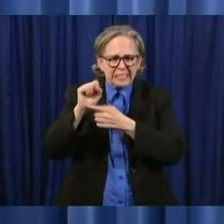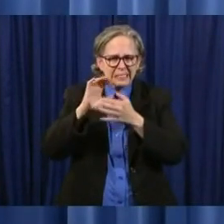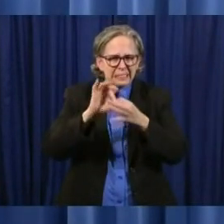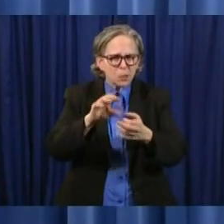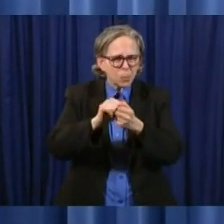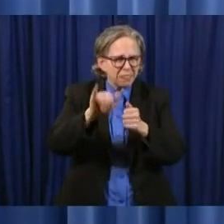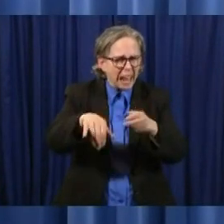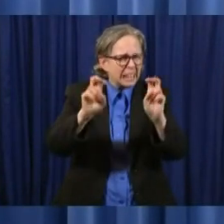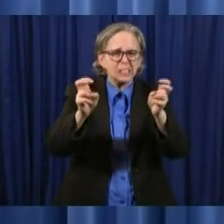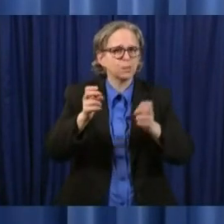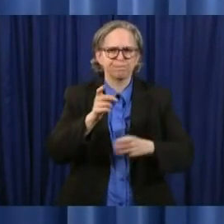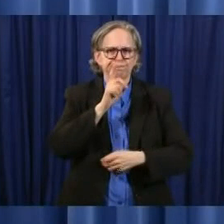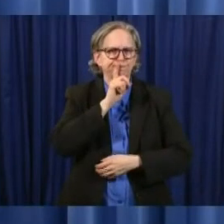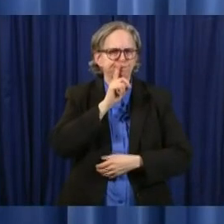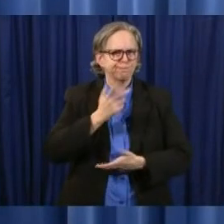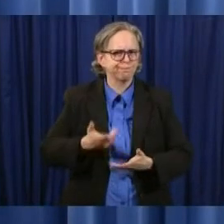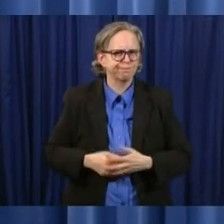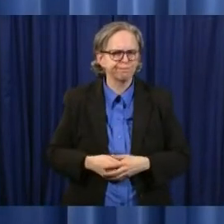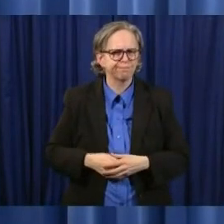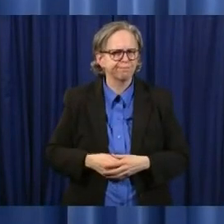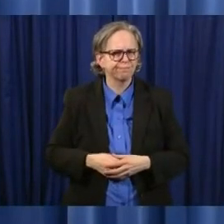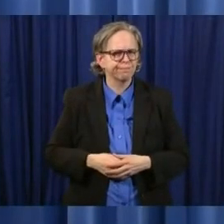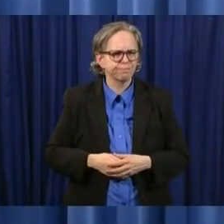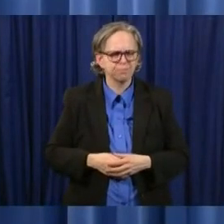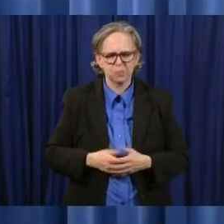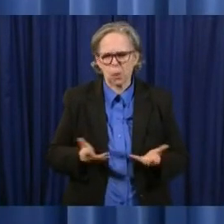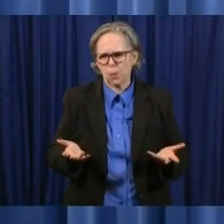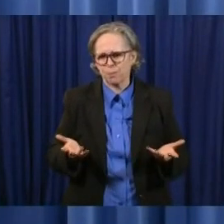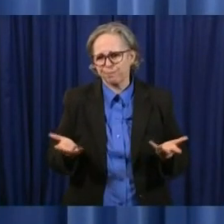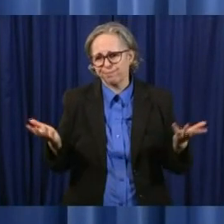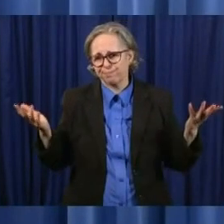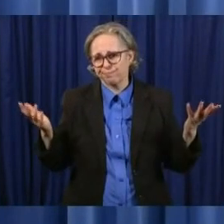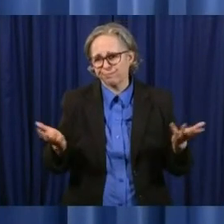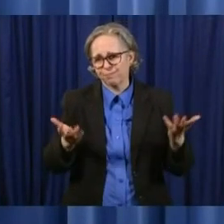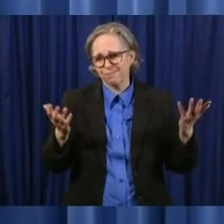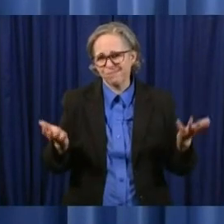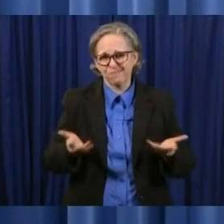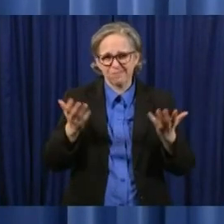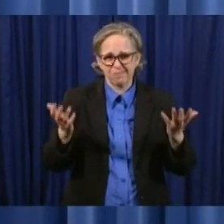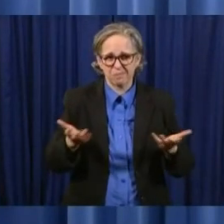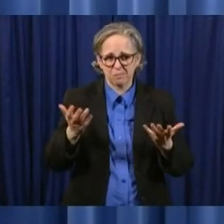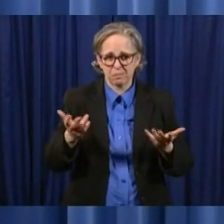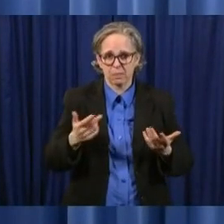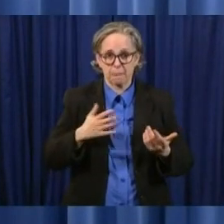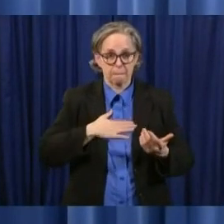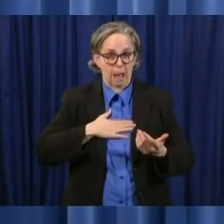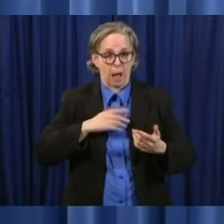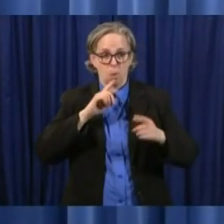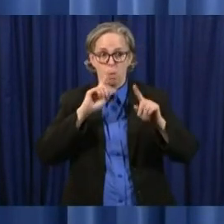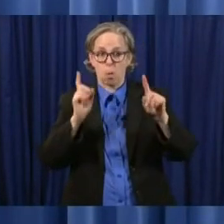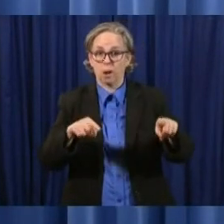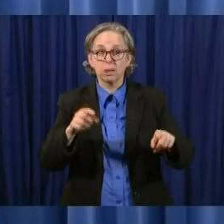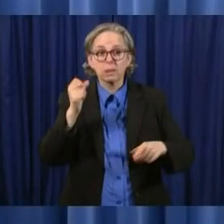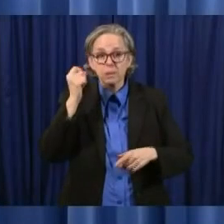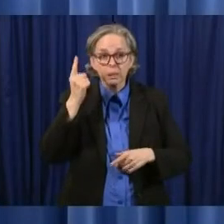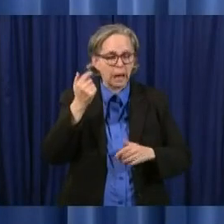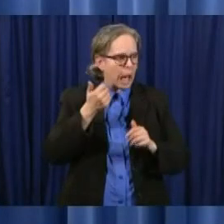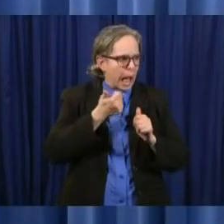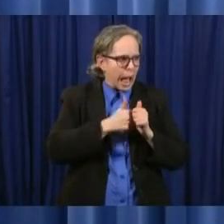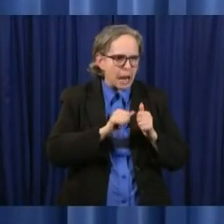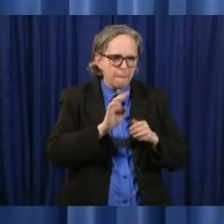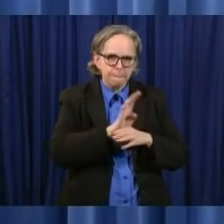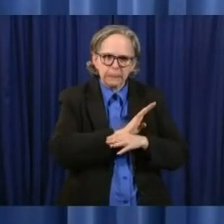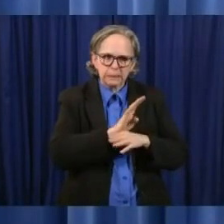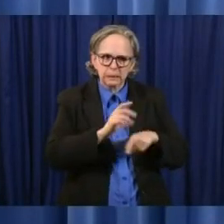under our order any business has a right to require